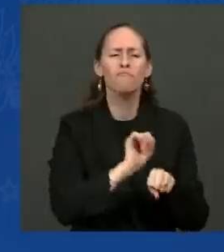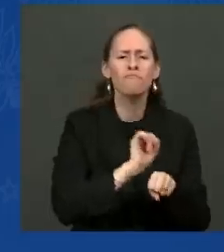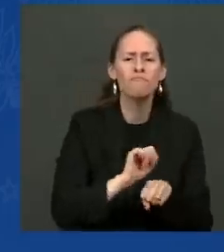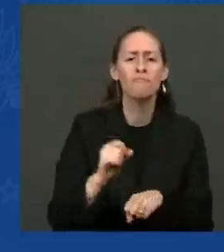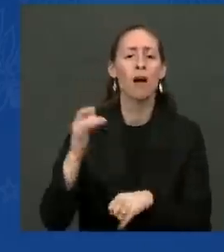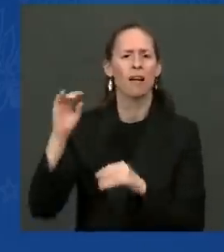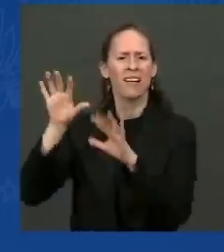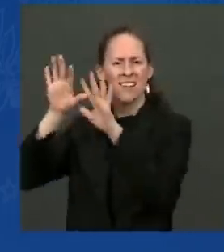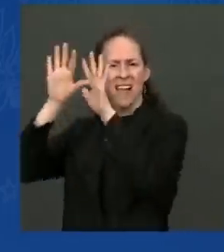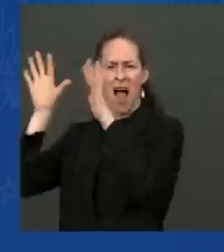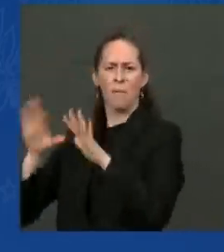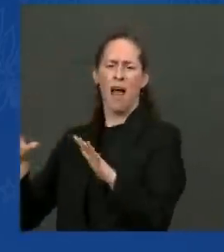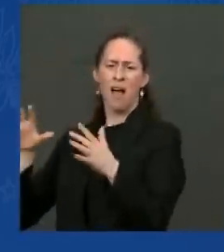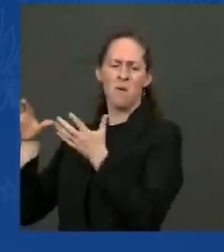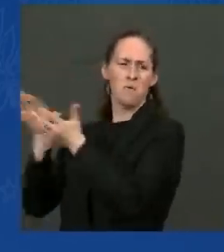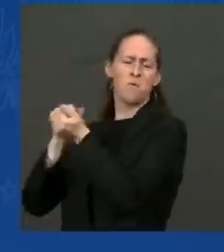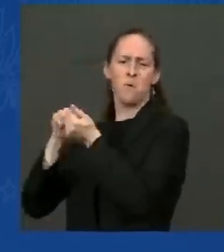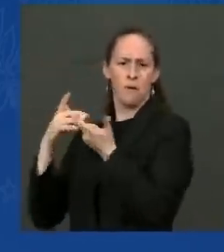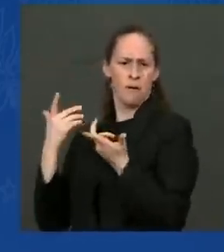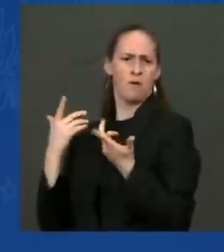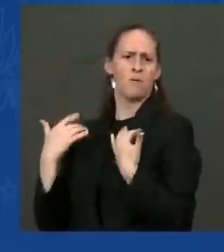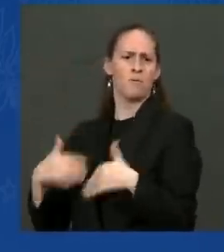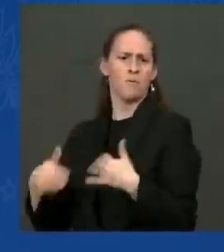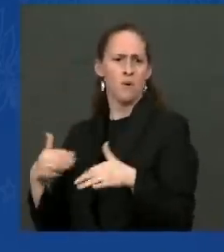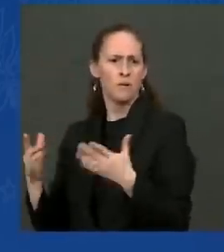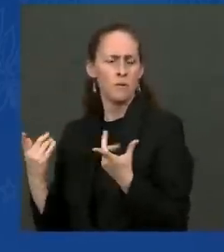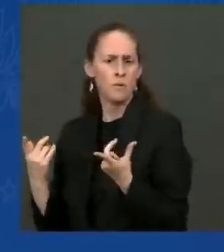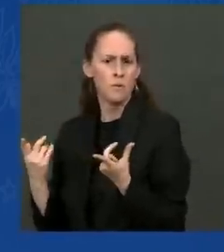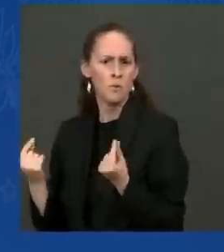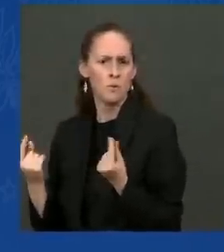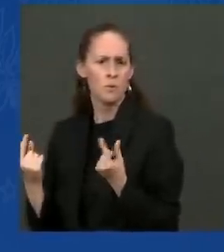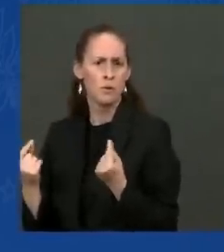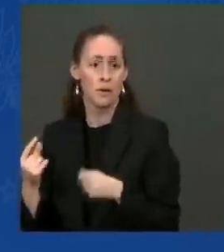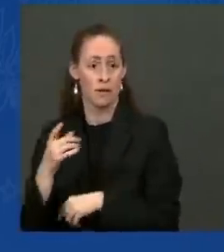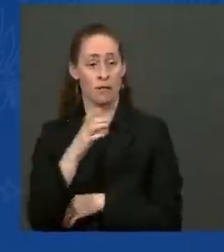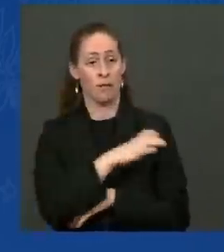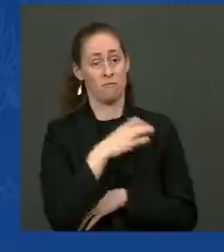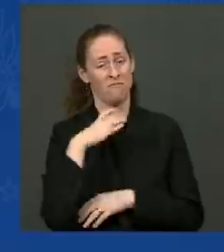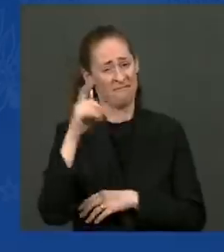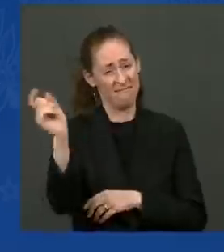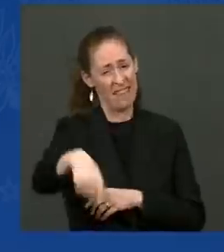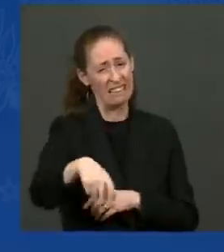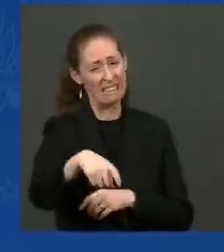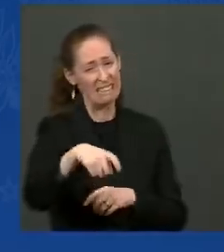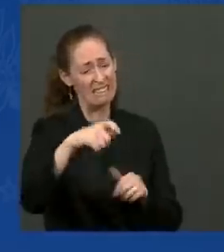its core, Congress must also pass the Build Back Better Act.